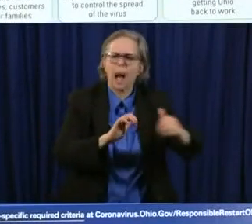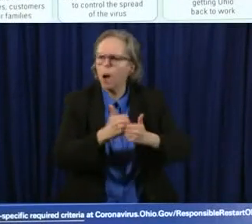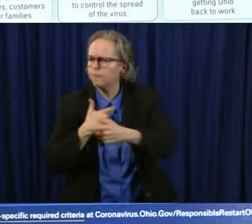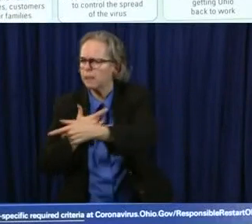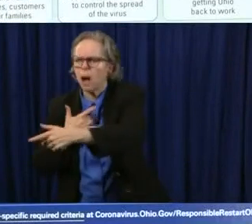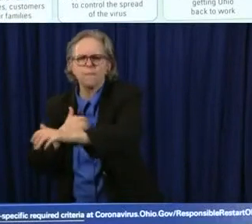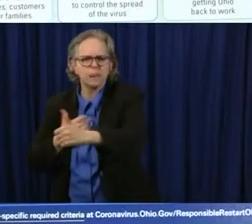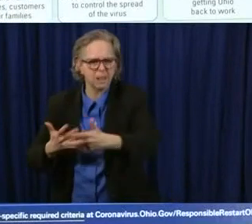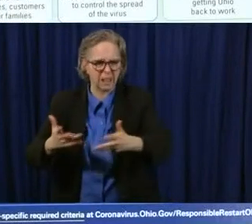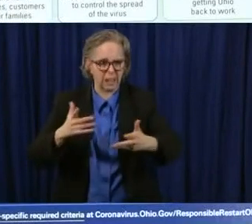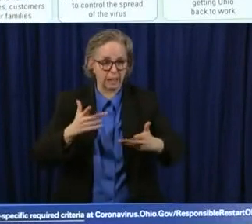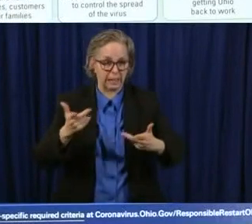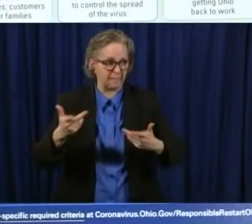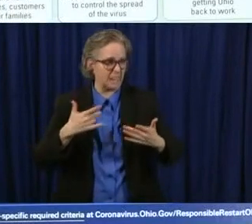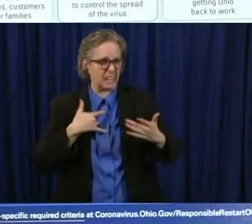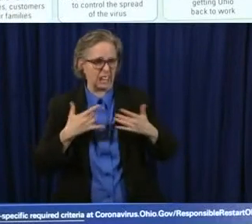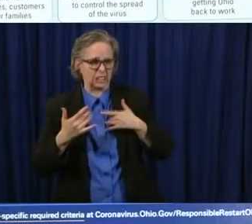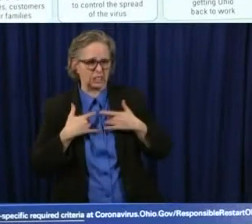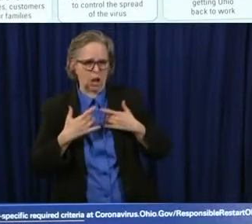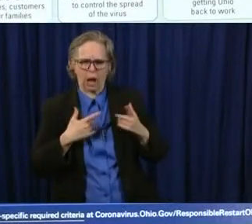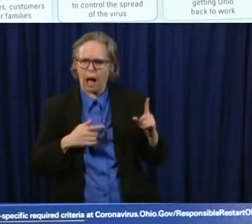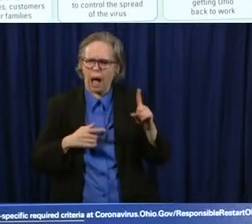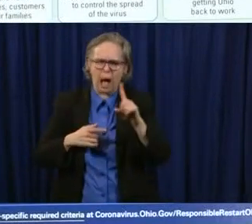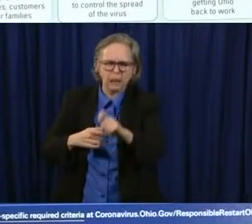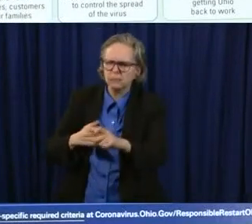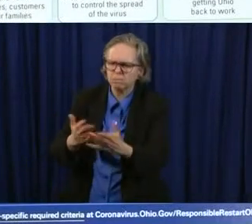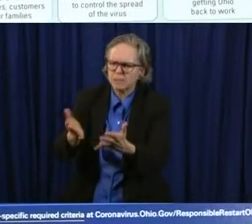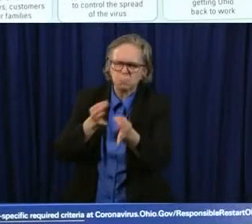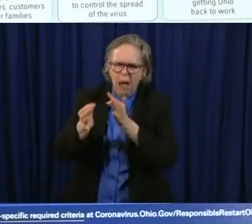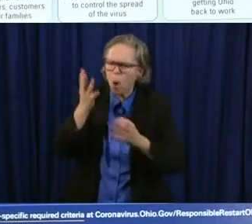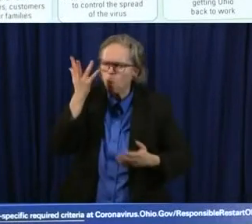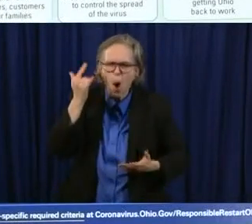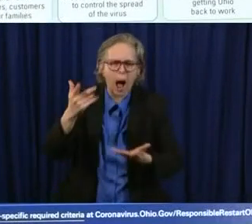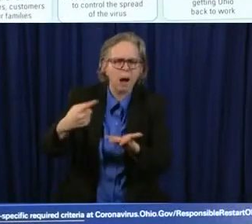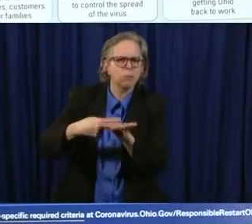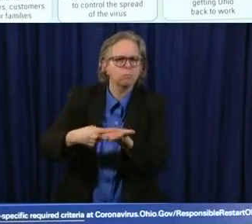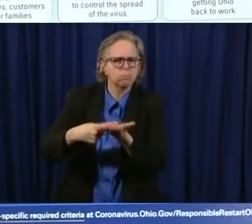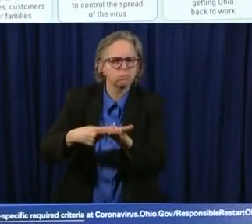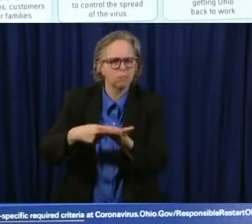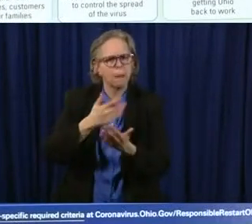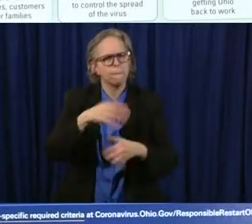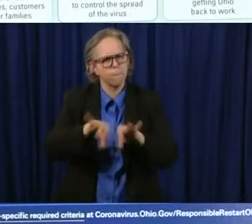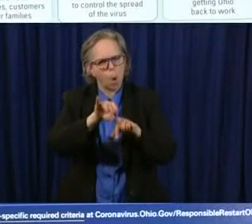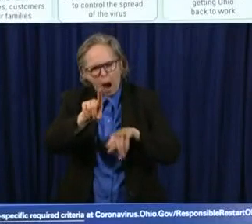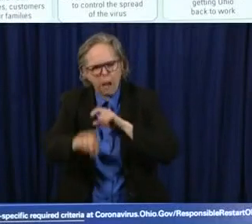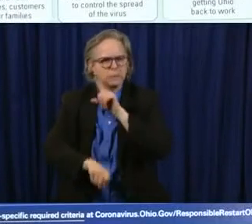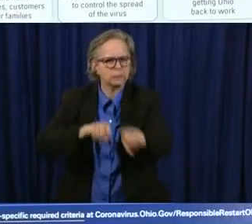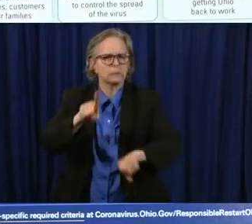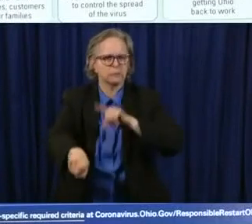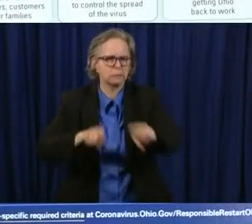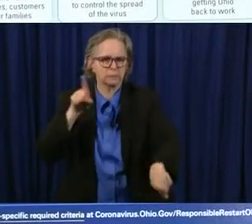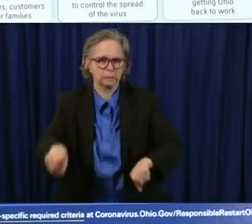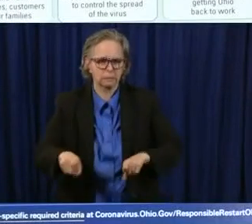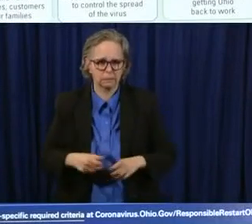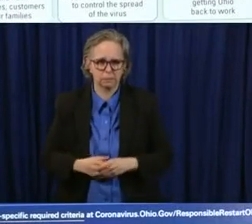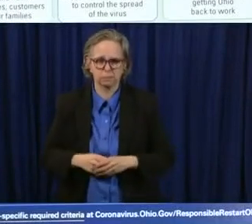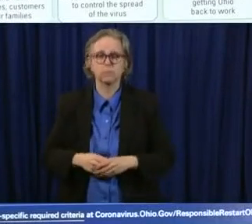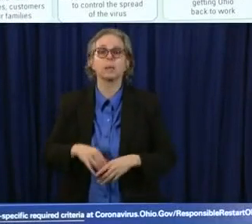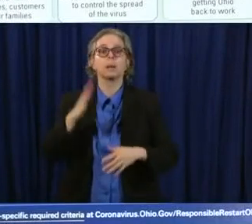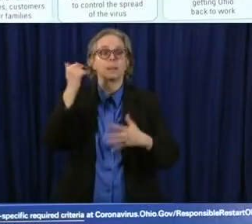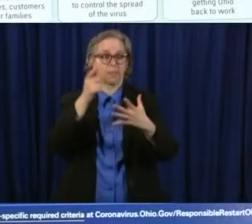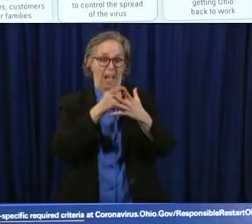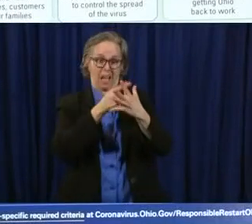safety and so all the things that you saw on the board a moment ago will work through very very carefully in consultation